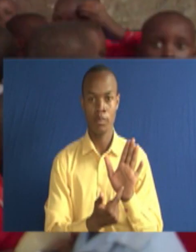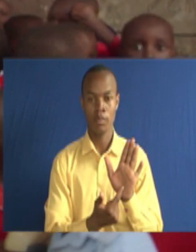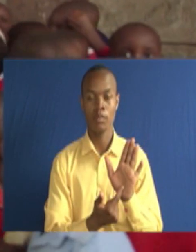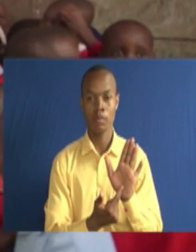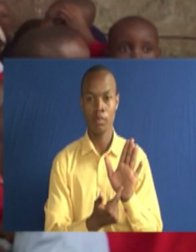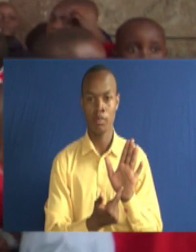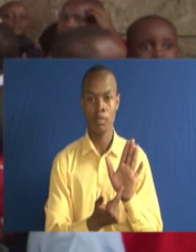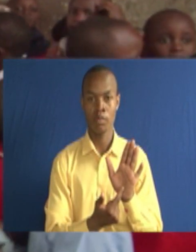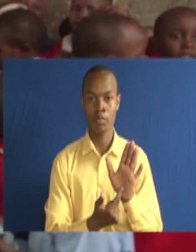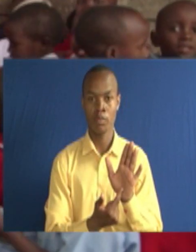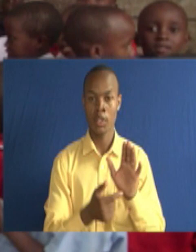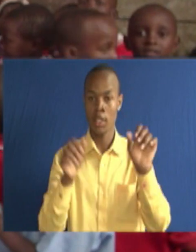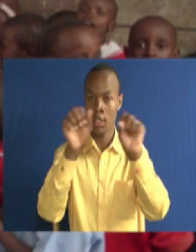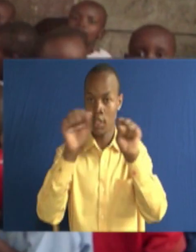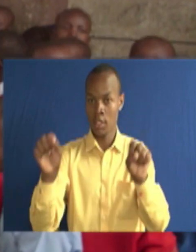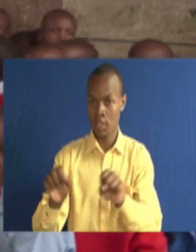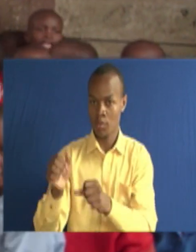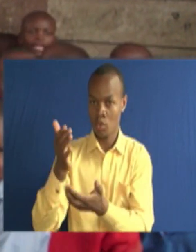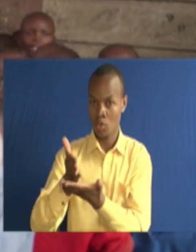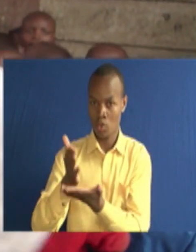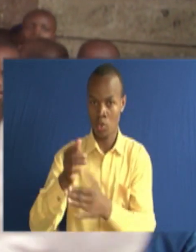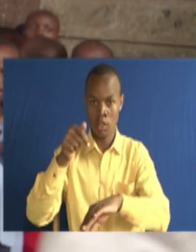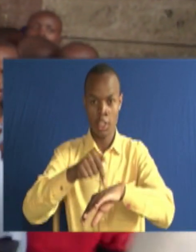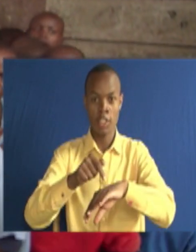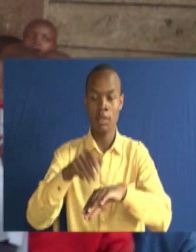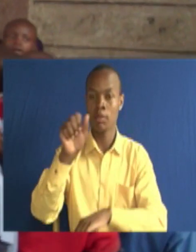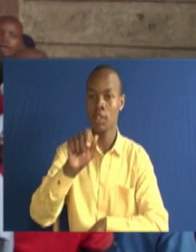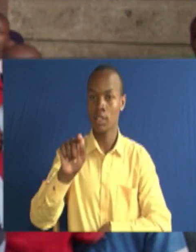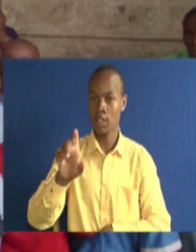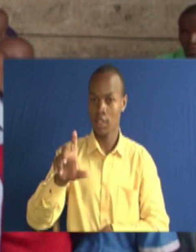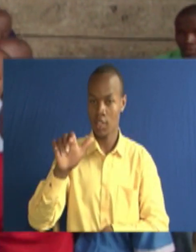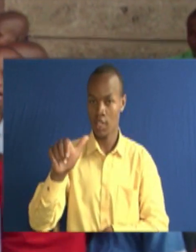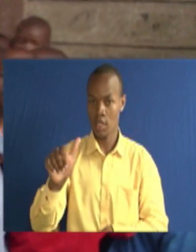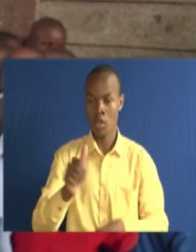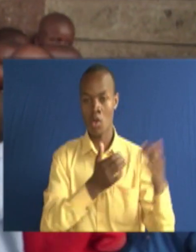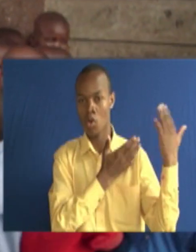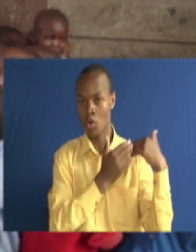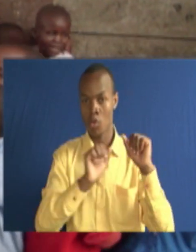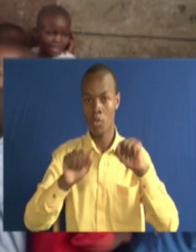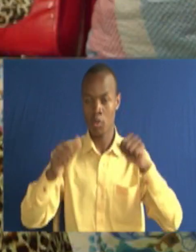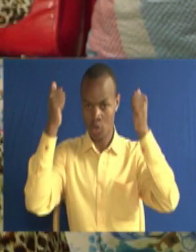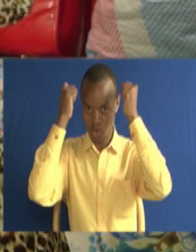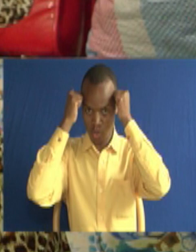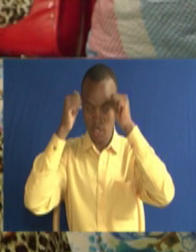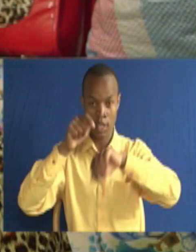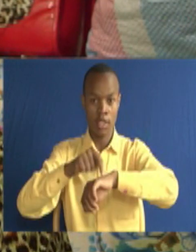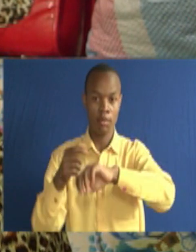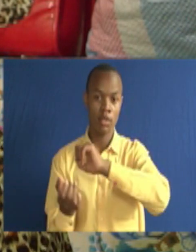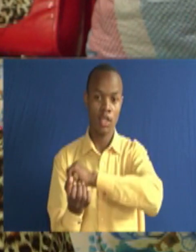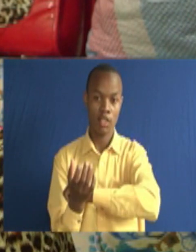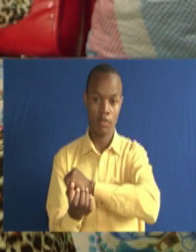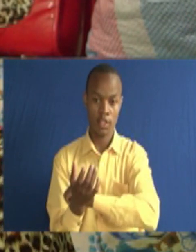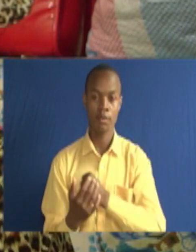yangu. The support system is evident as Stella hopes to do great things for students by giving them guidance and counseling. Apart from